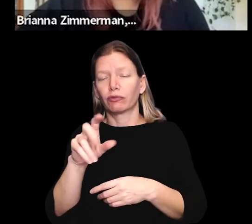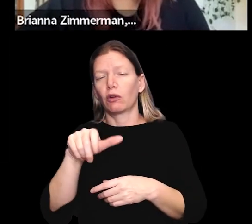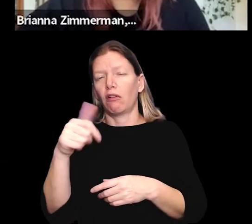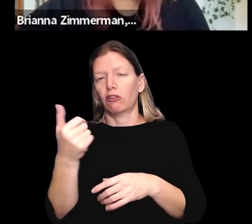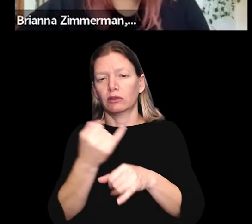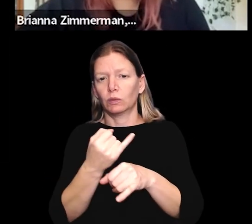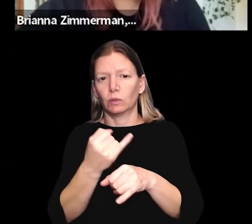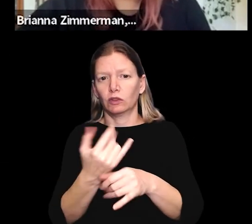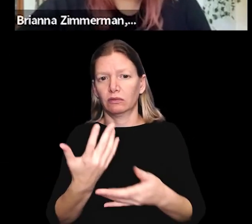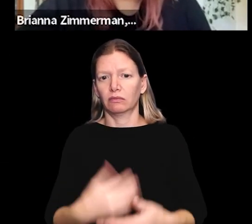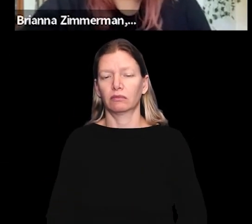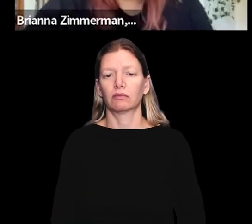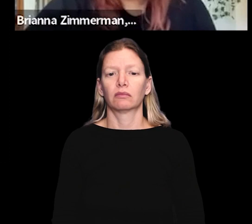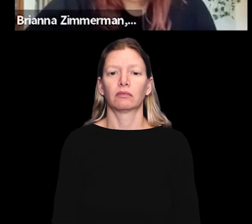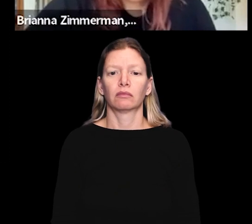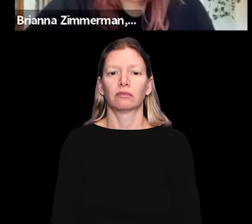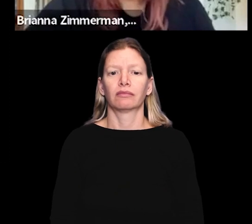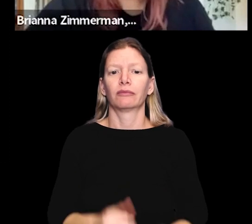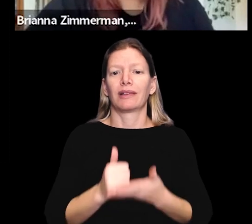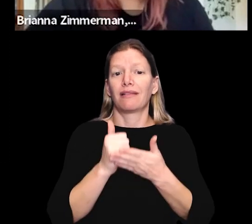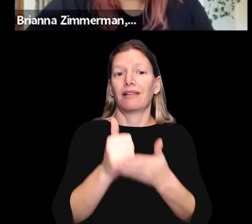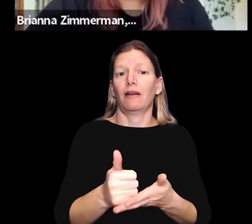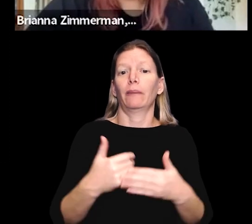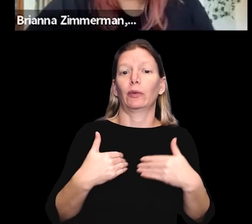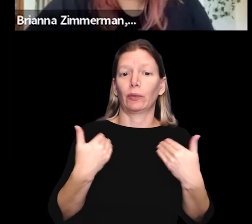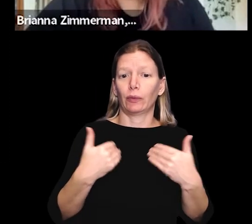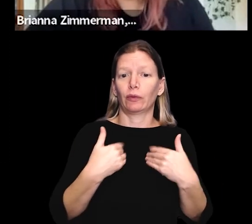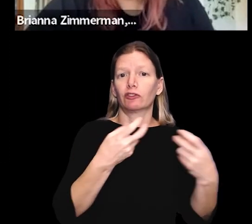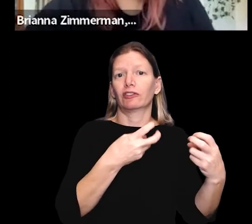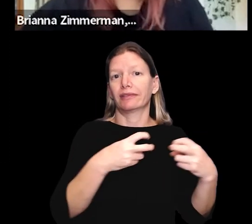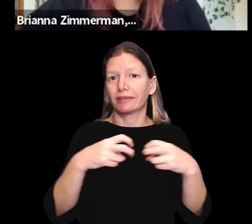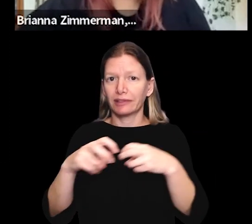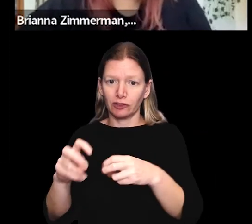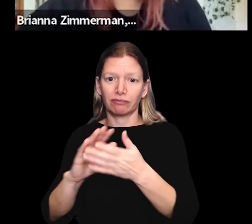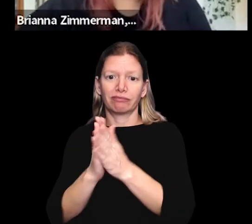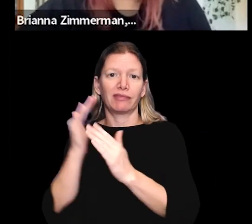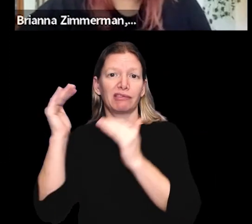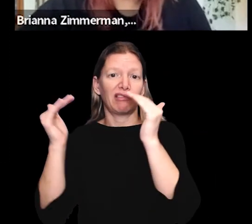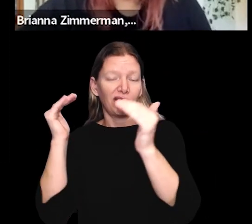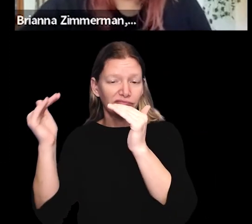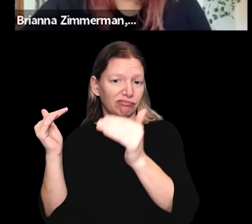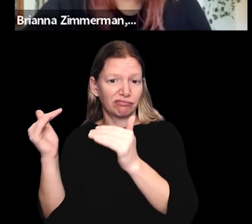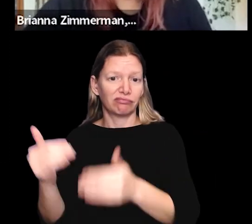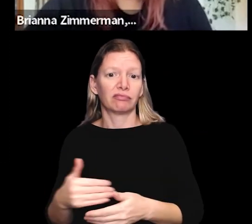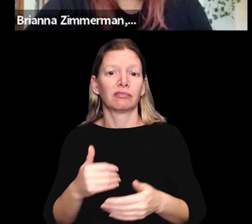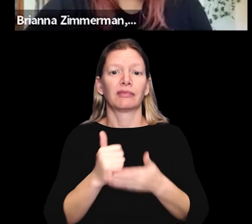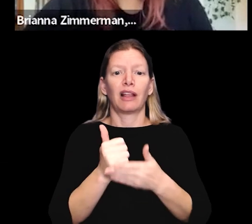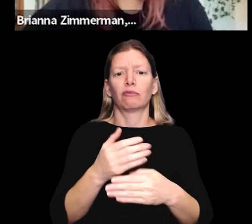other institutions and also help with youth transition into adulthood